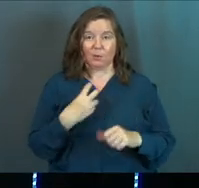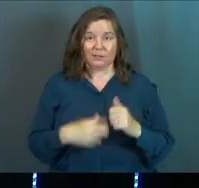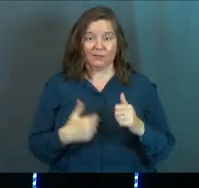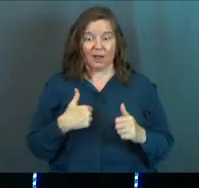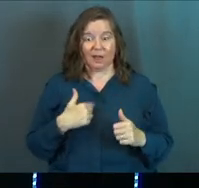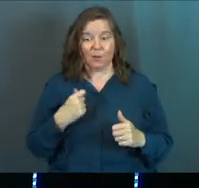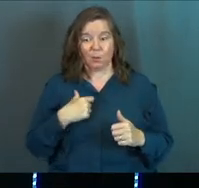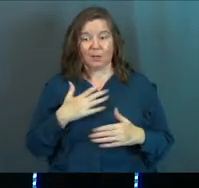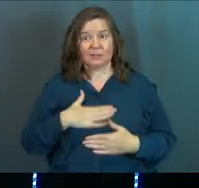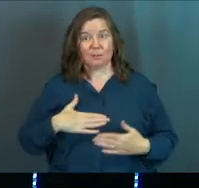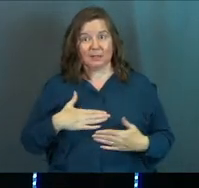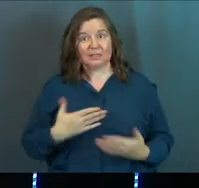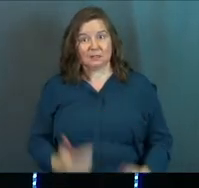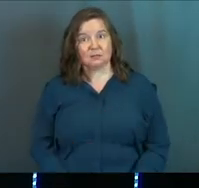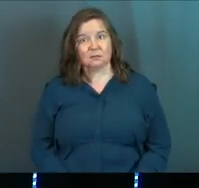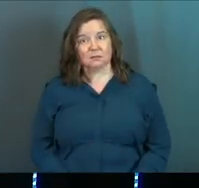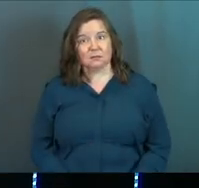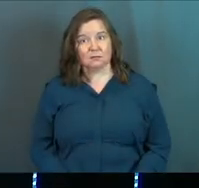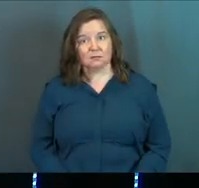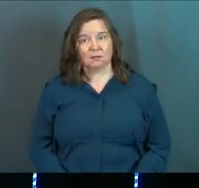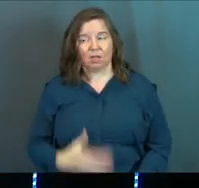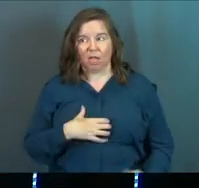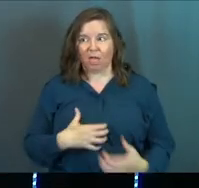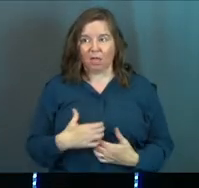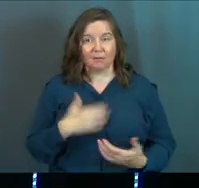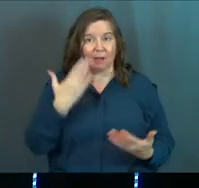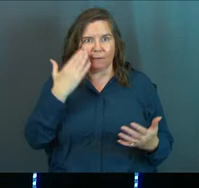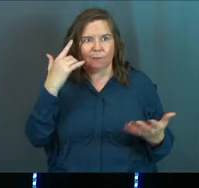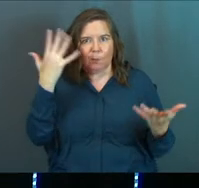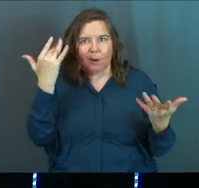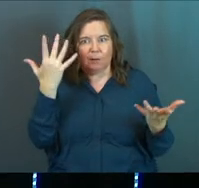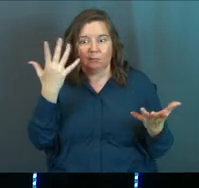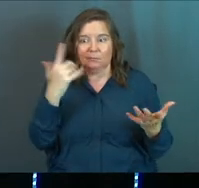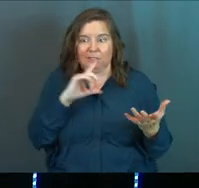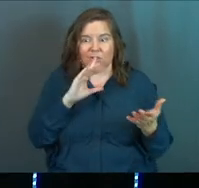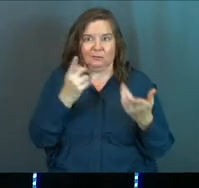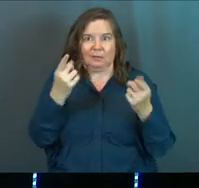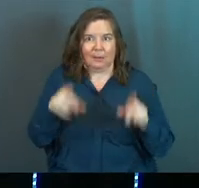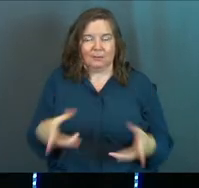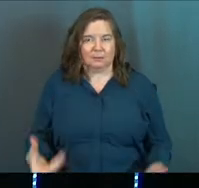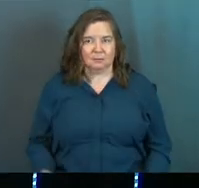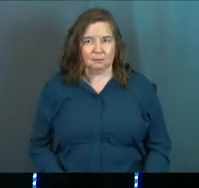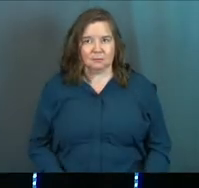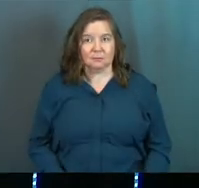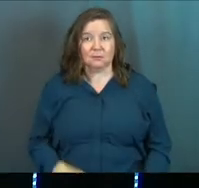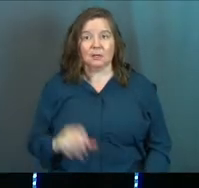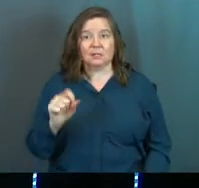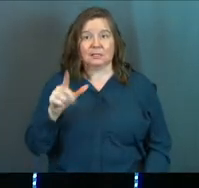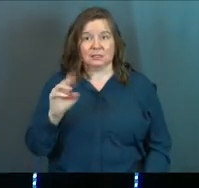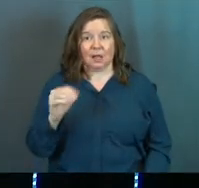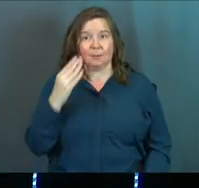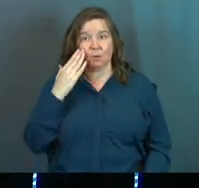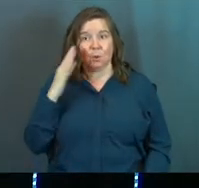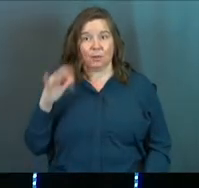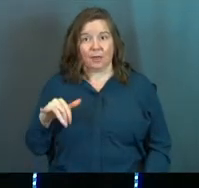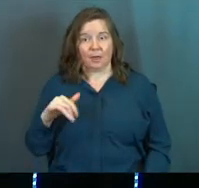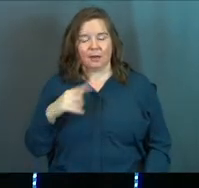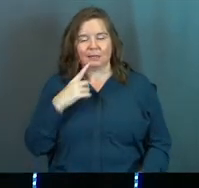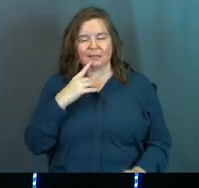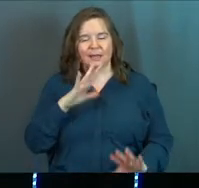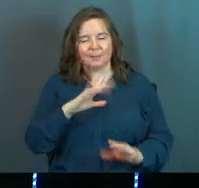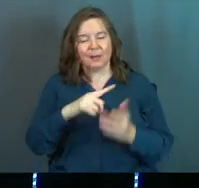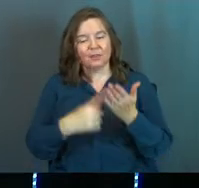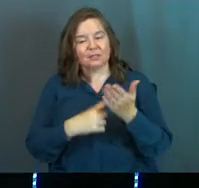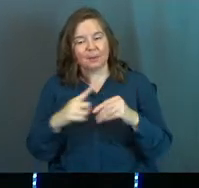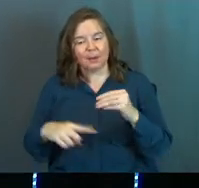difficult I was to please. I don't know why that is. It just is, and Solomon knows that, and he